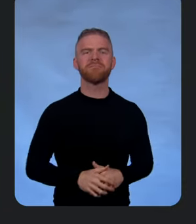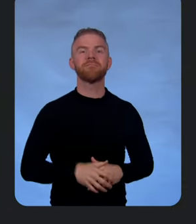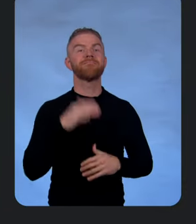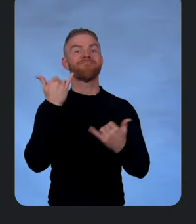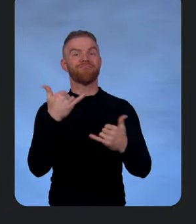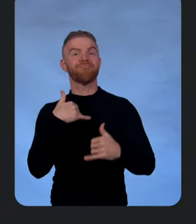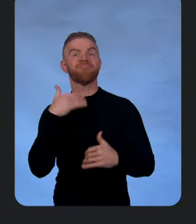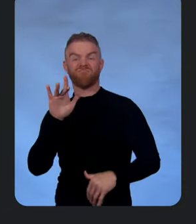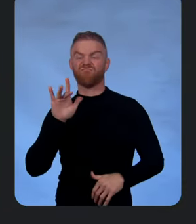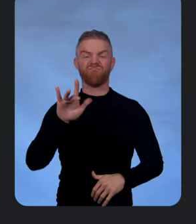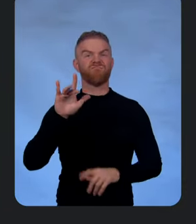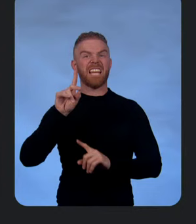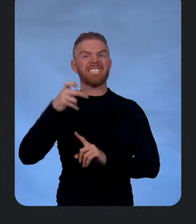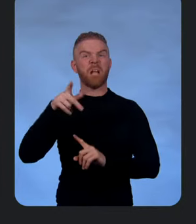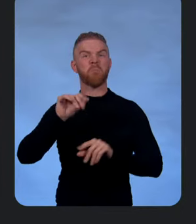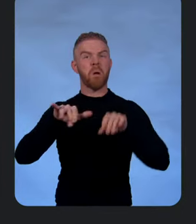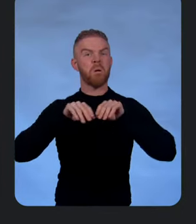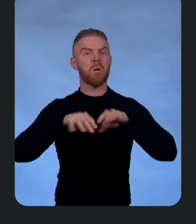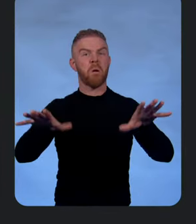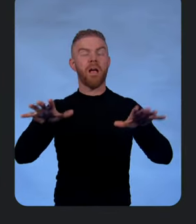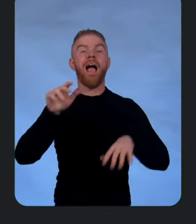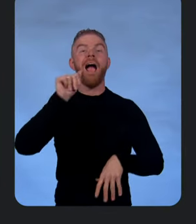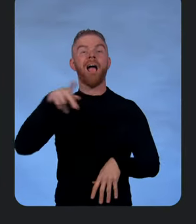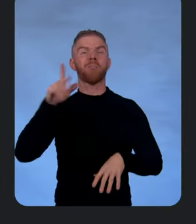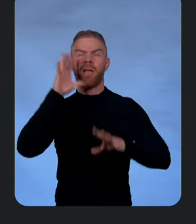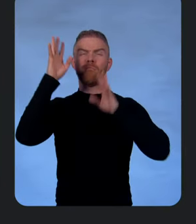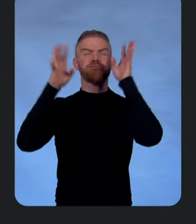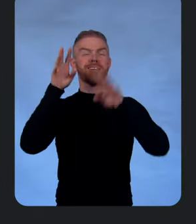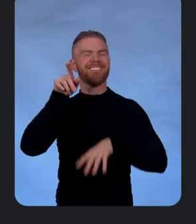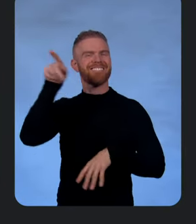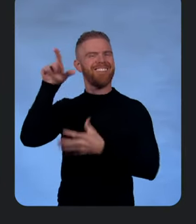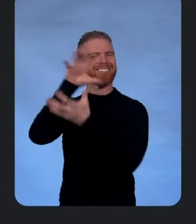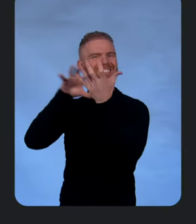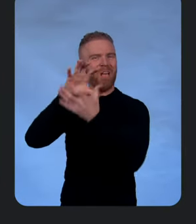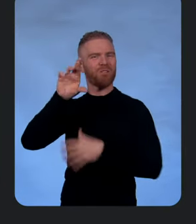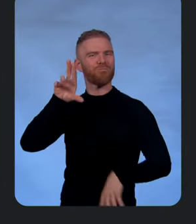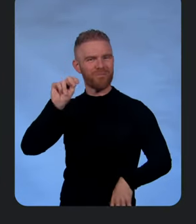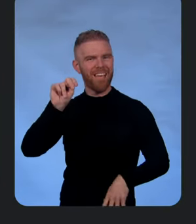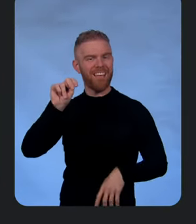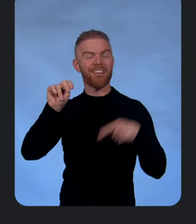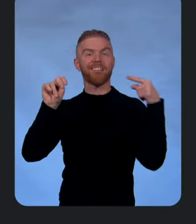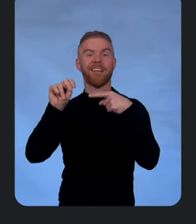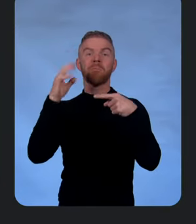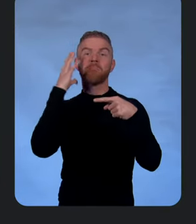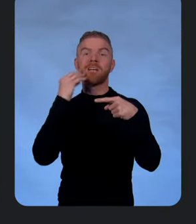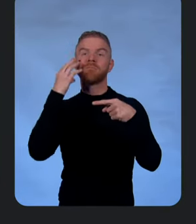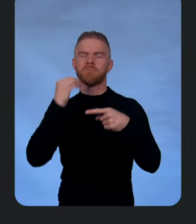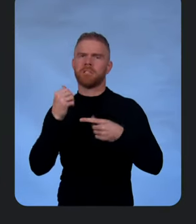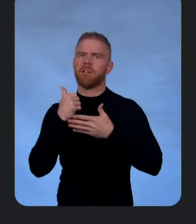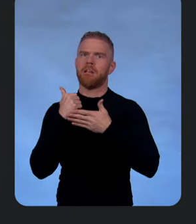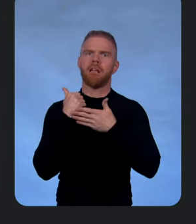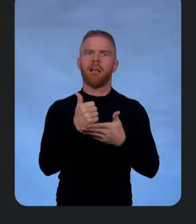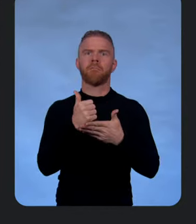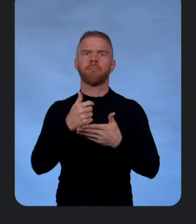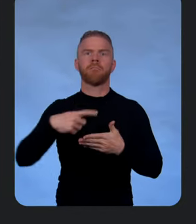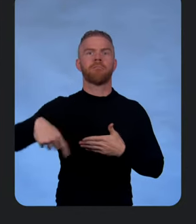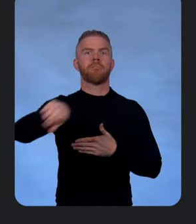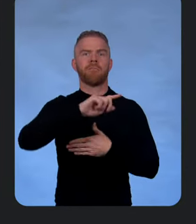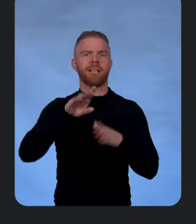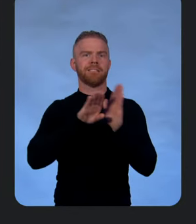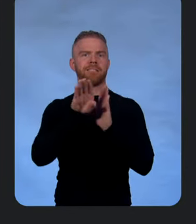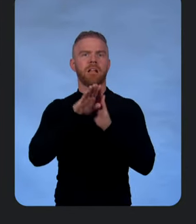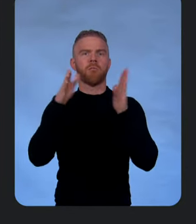deploy and our application will be created on Cloud Run. That's awesome. This experience is helping